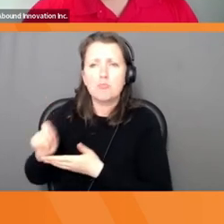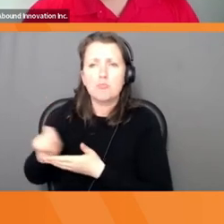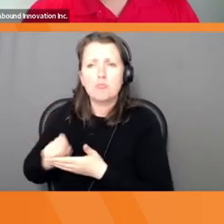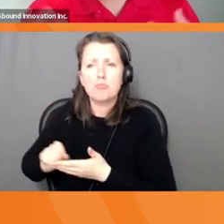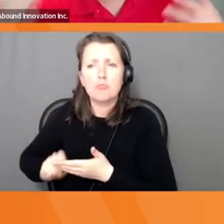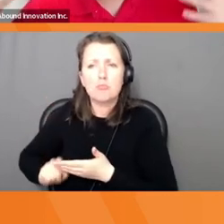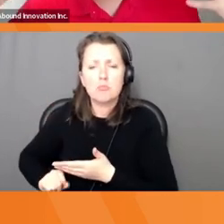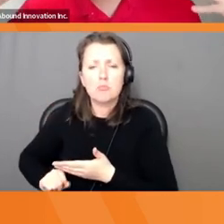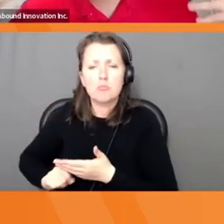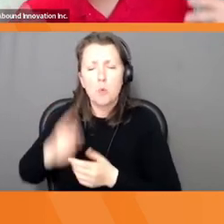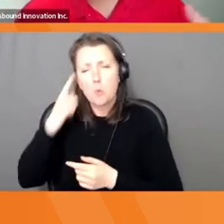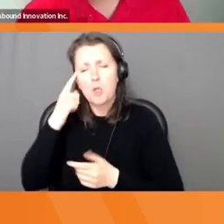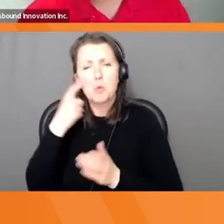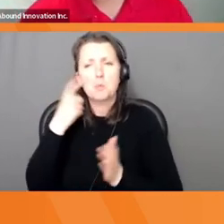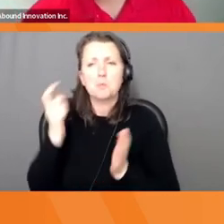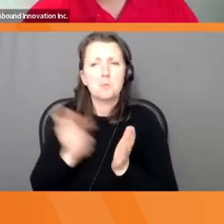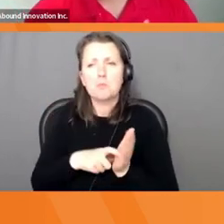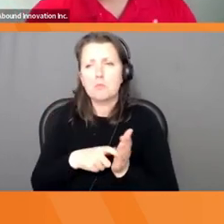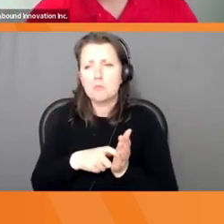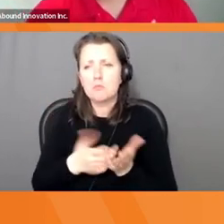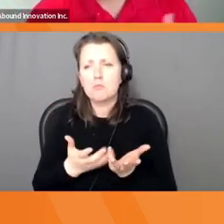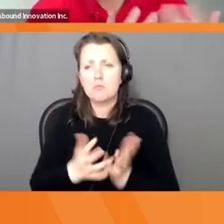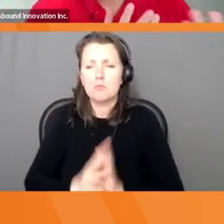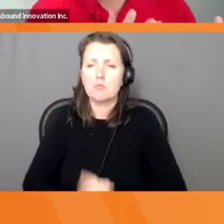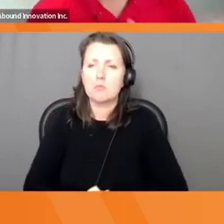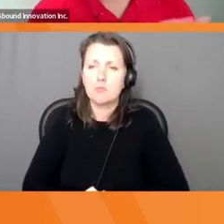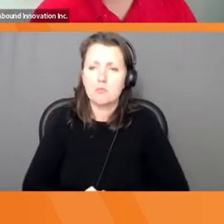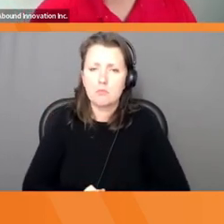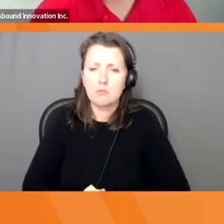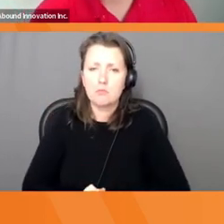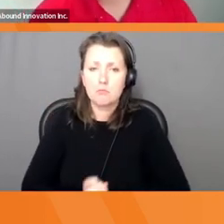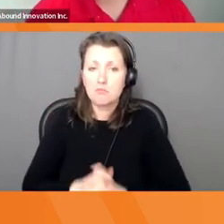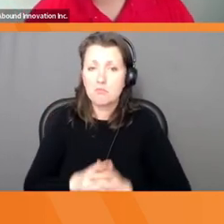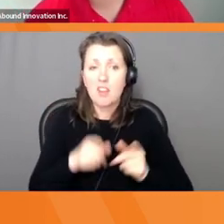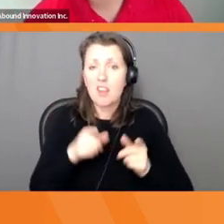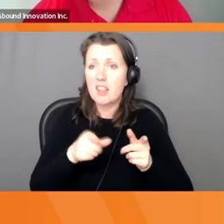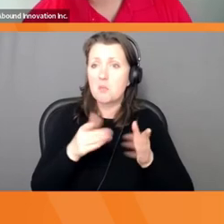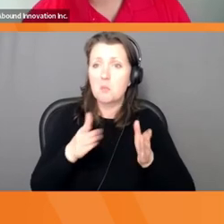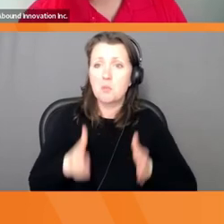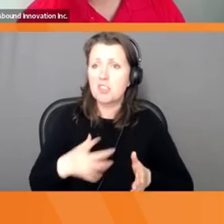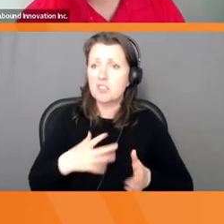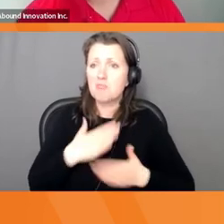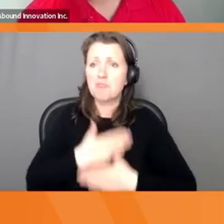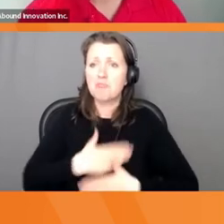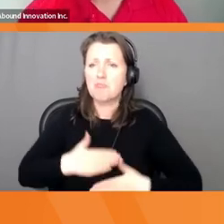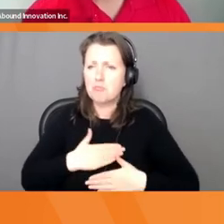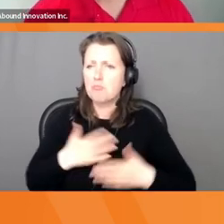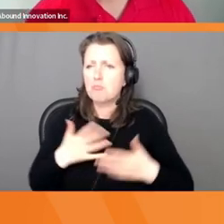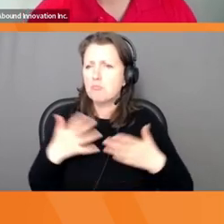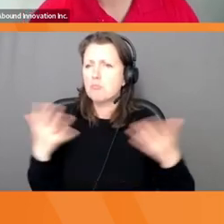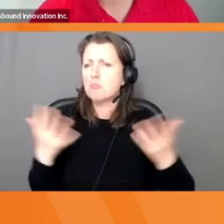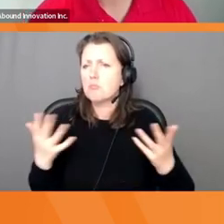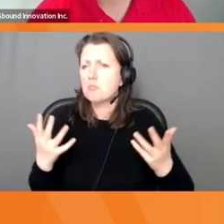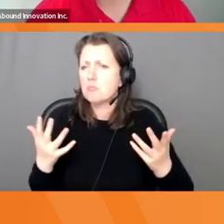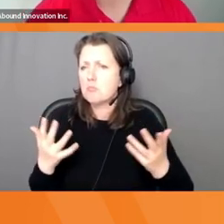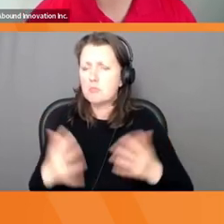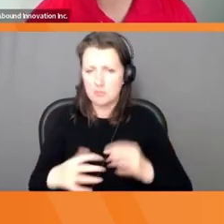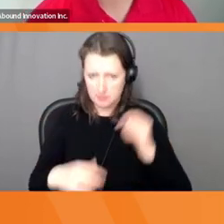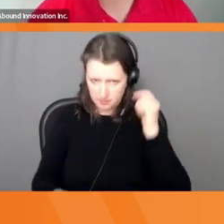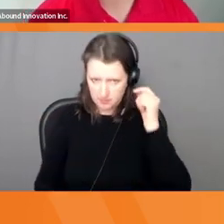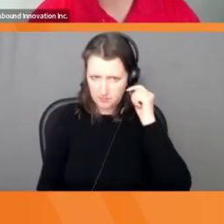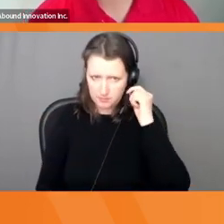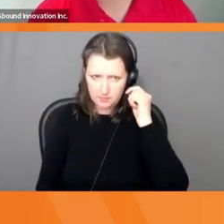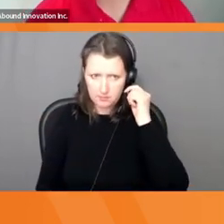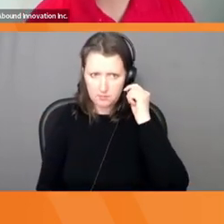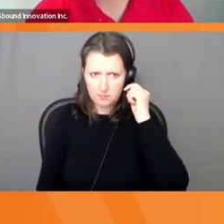So what comes up for you here? What do you think this person likes doing? Or things that you see that you're like, huh,